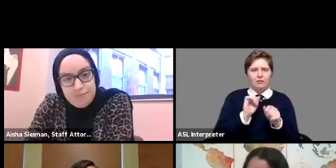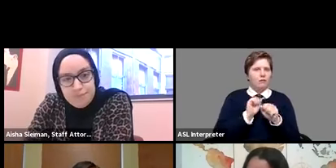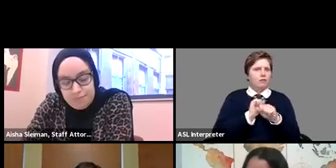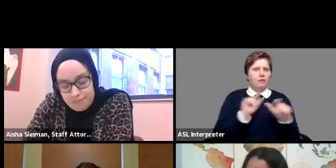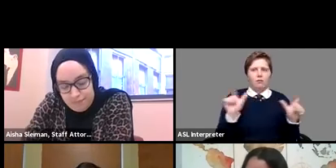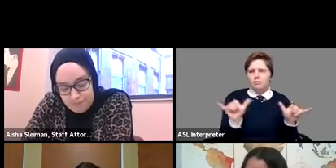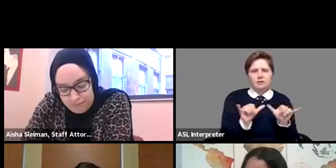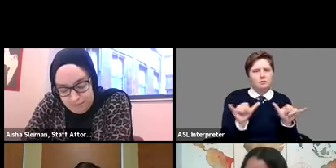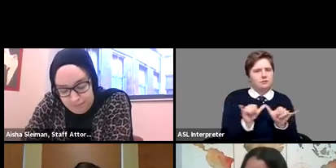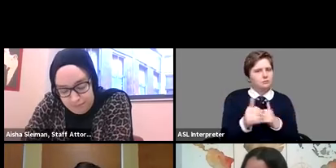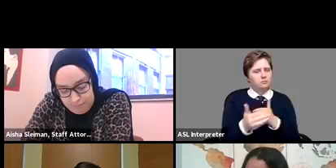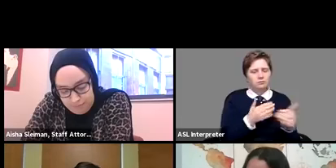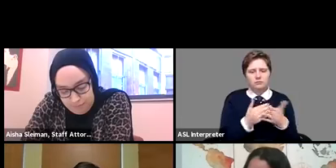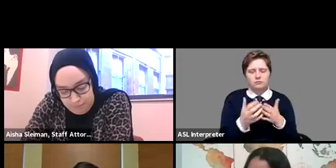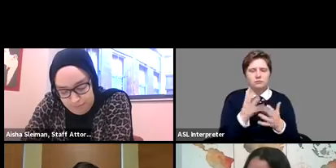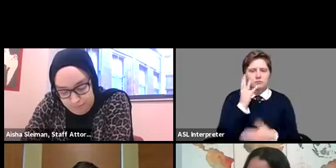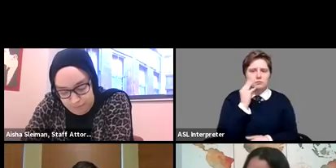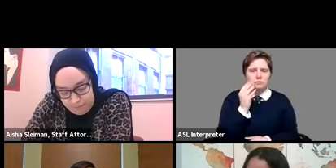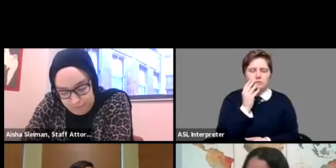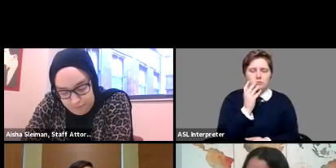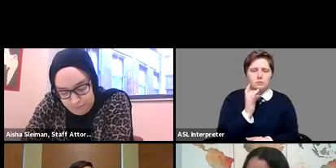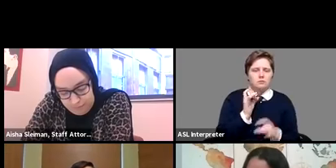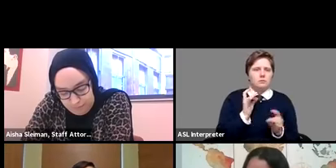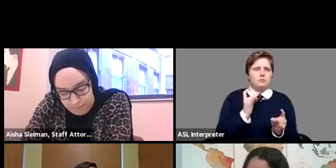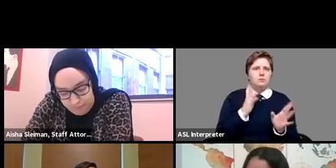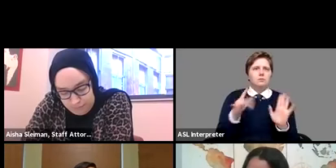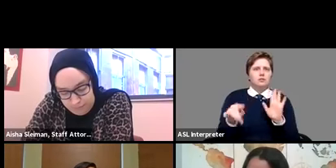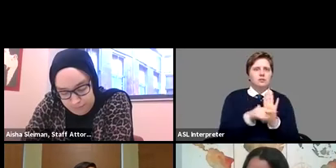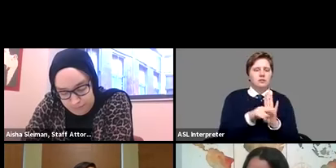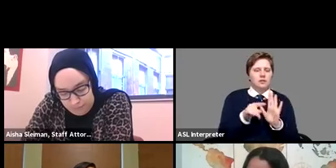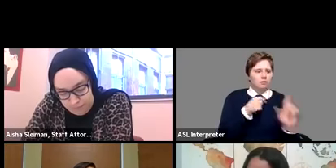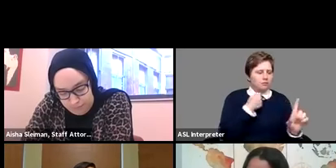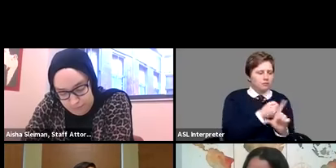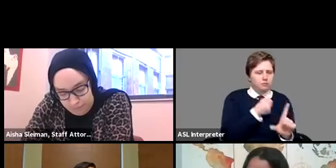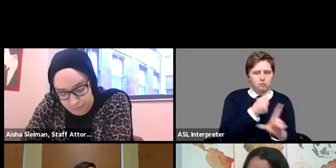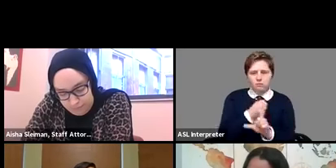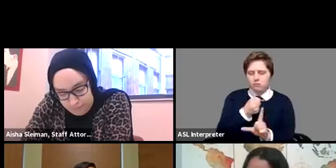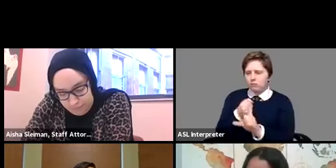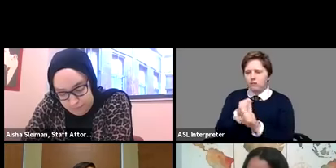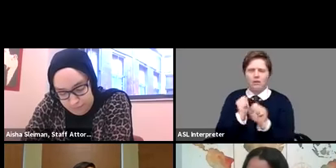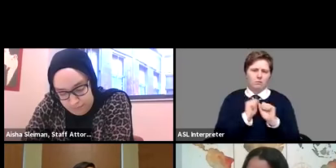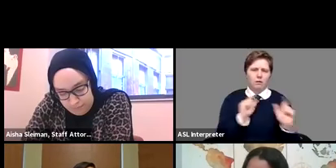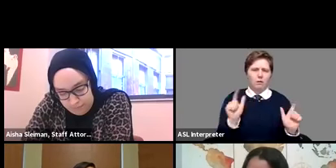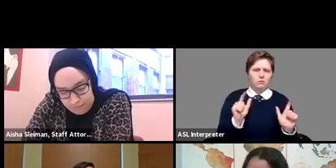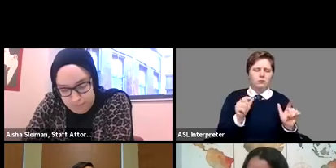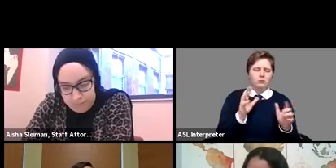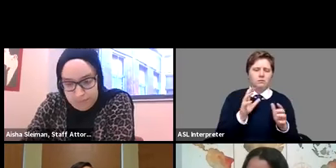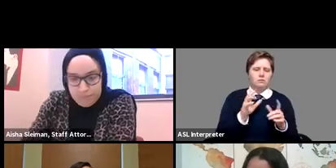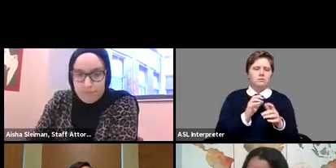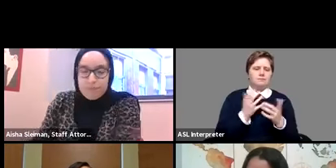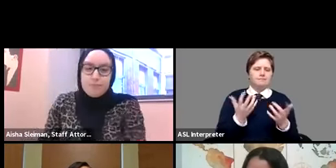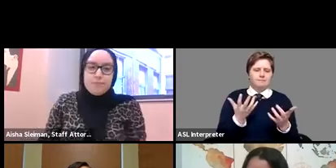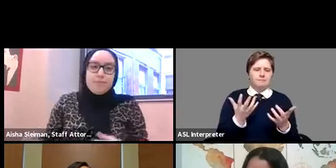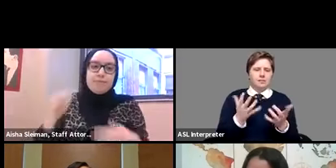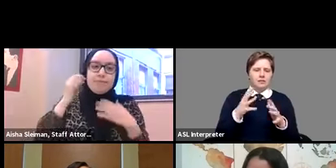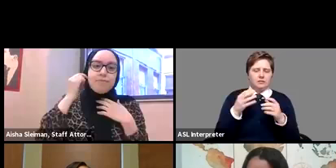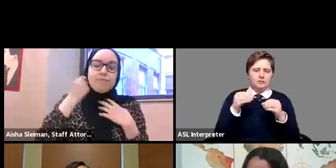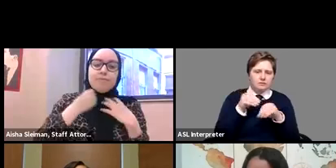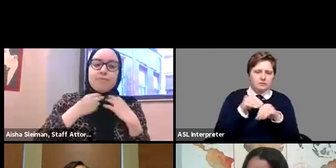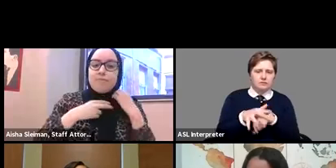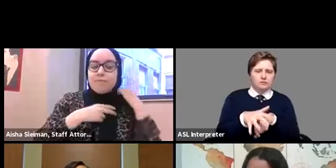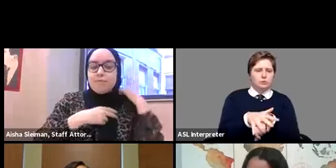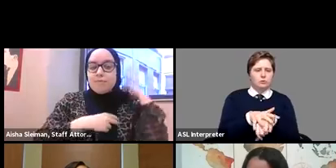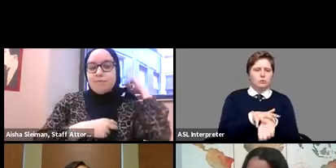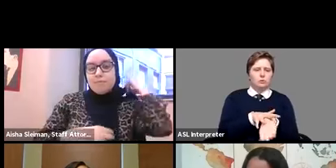sizes suffering a negative impact everyone suffering a negative impact and a slowing of the